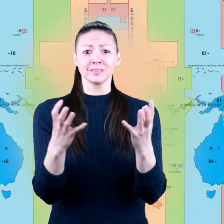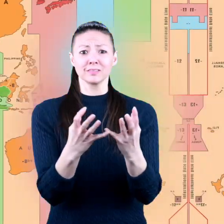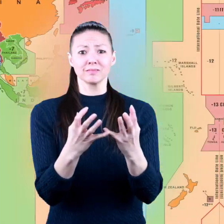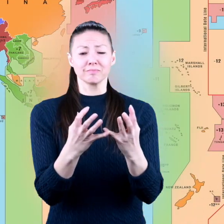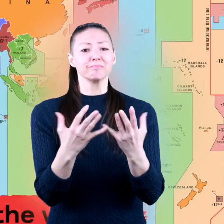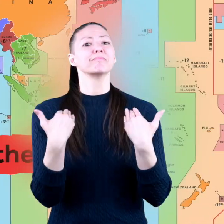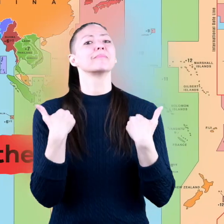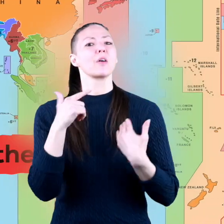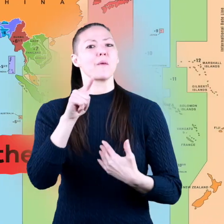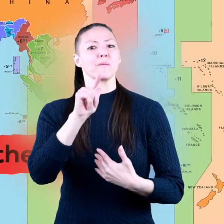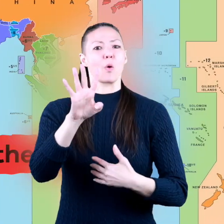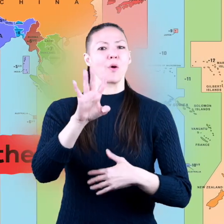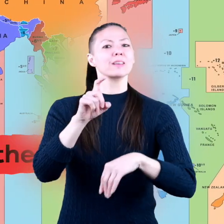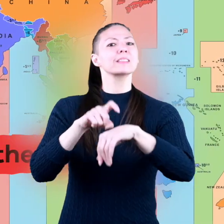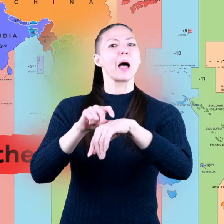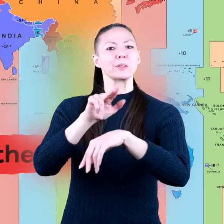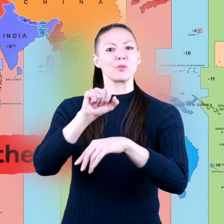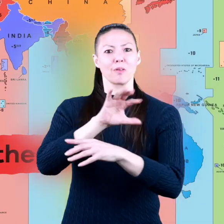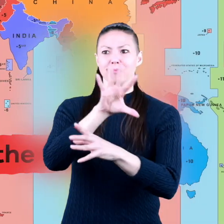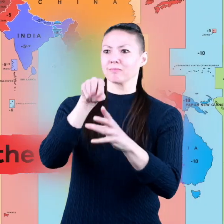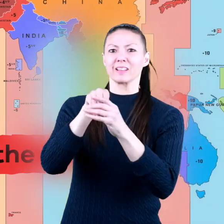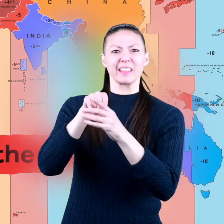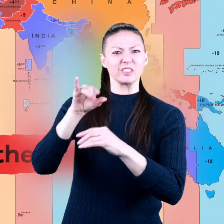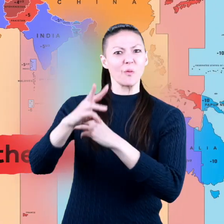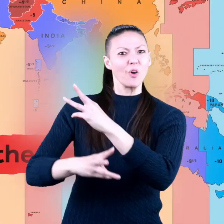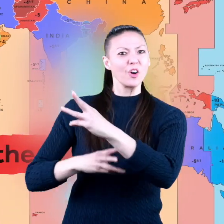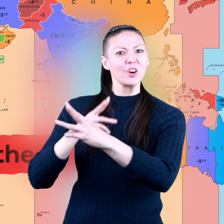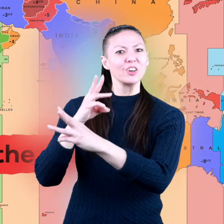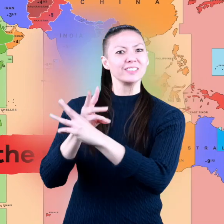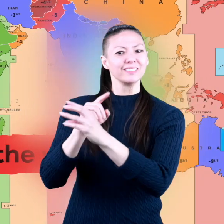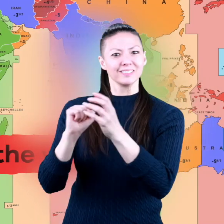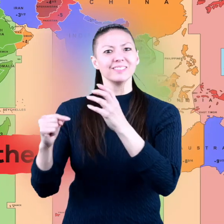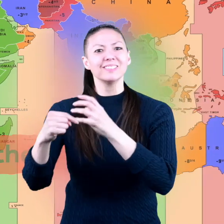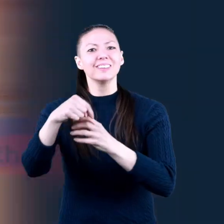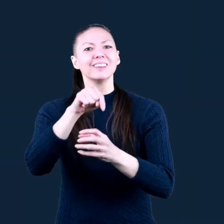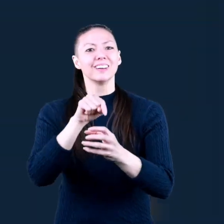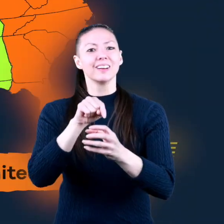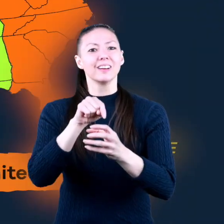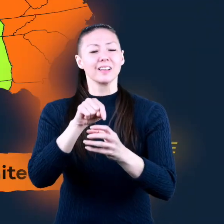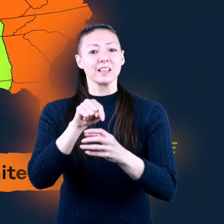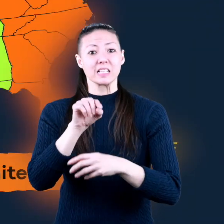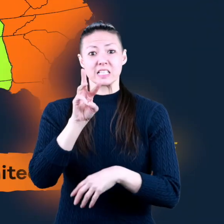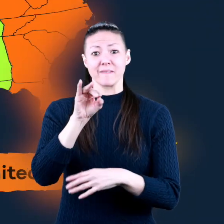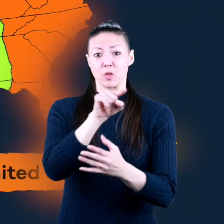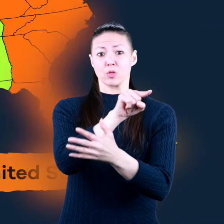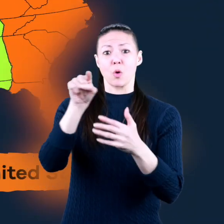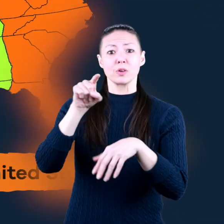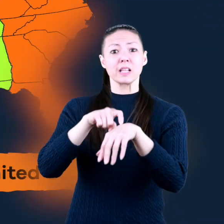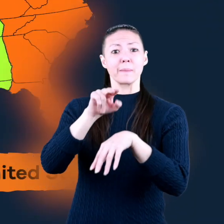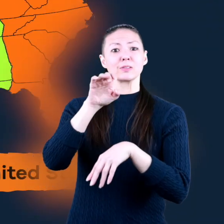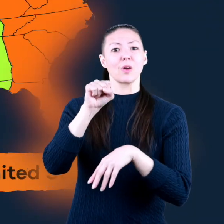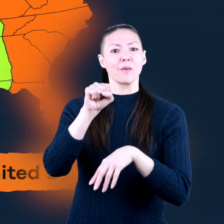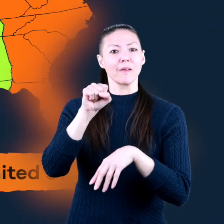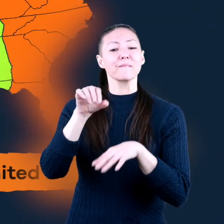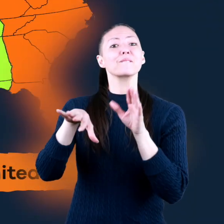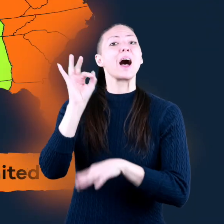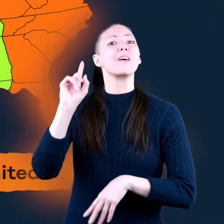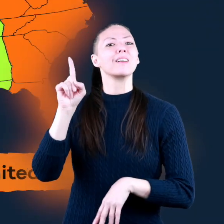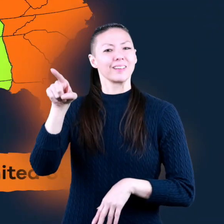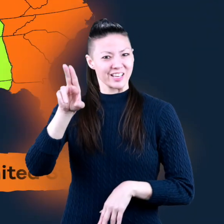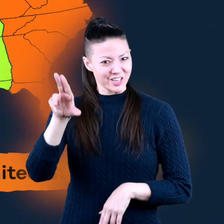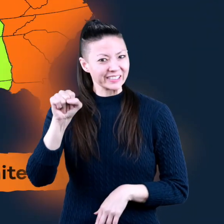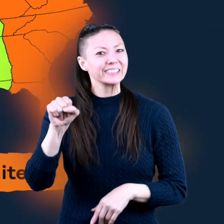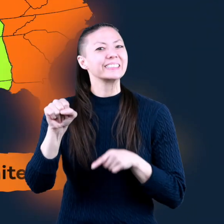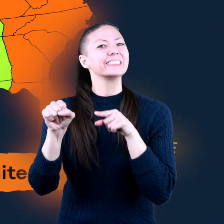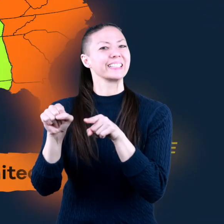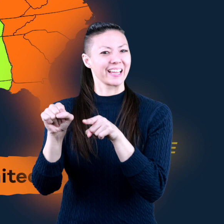There are 24 time zones across the world. Six of those time zones are found in the